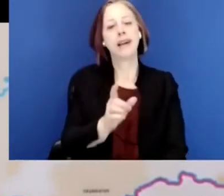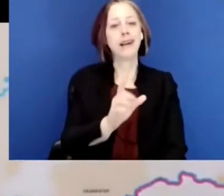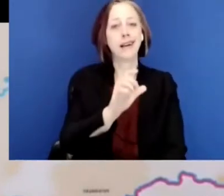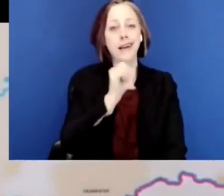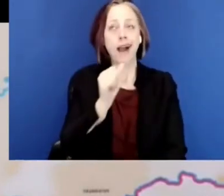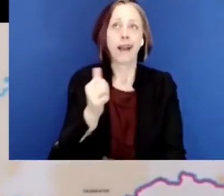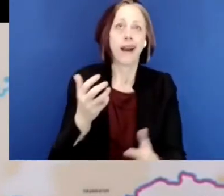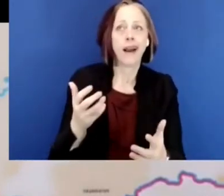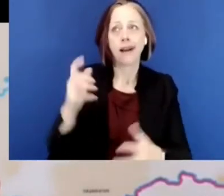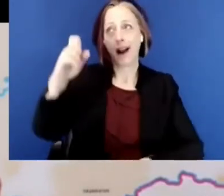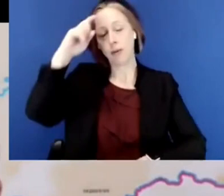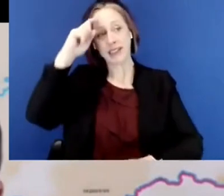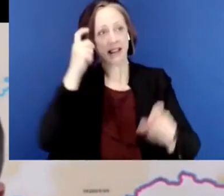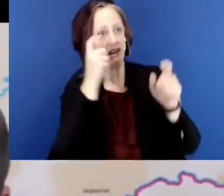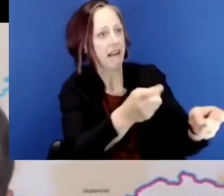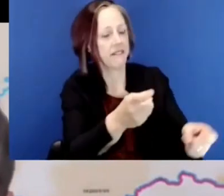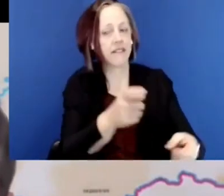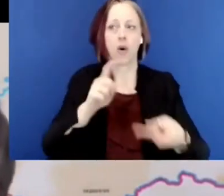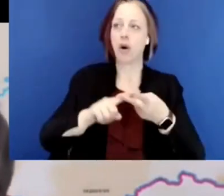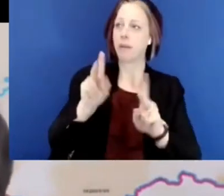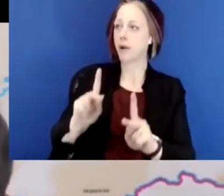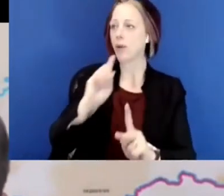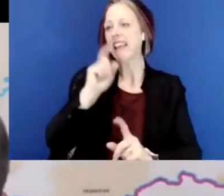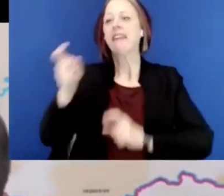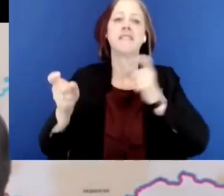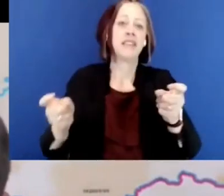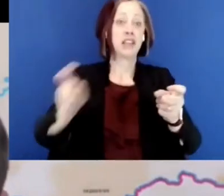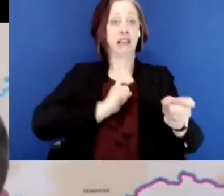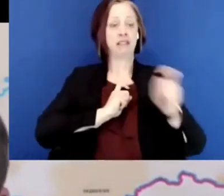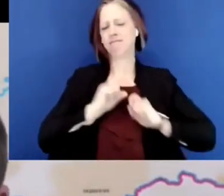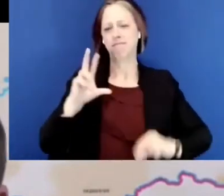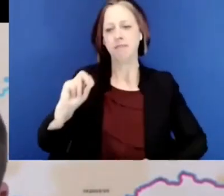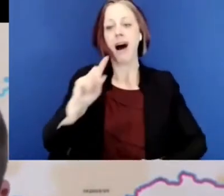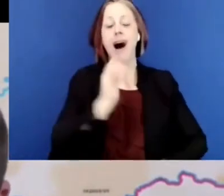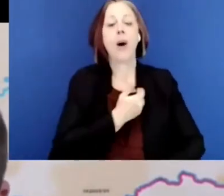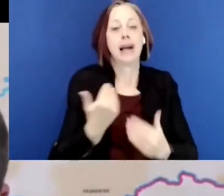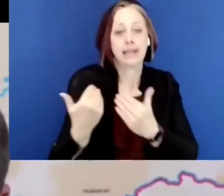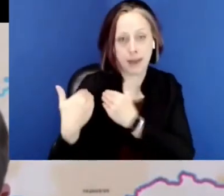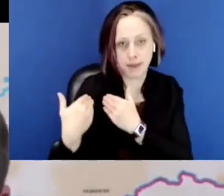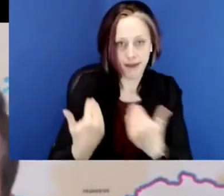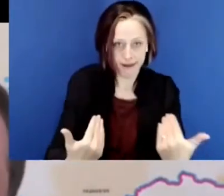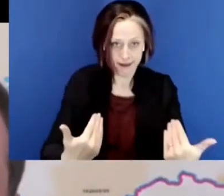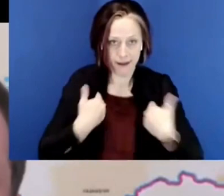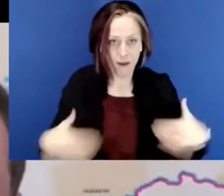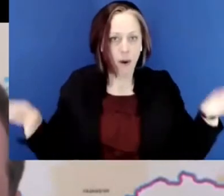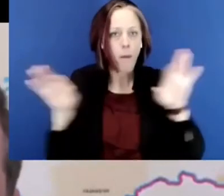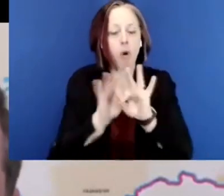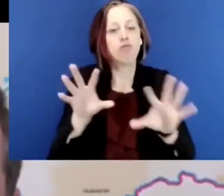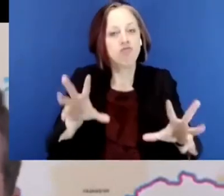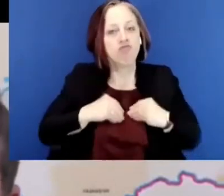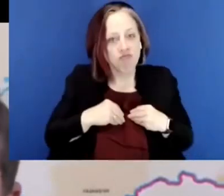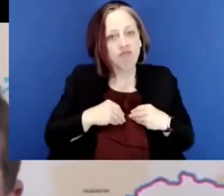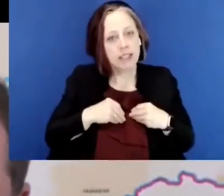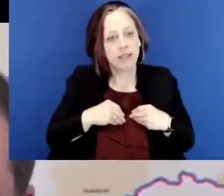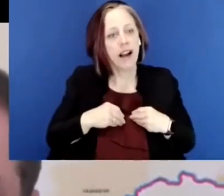it's not a gift that governments give or that, that anyone sort of gives to us. It's a responsibility we